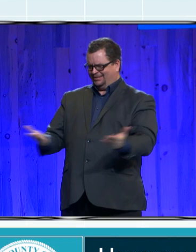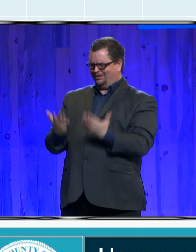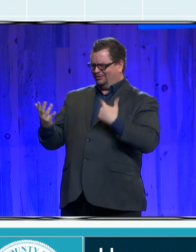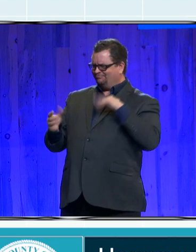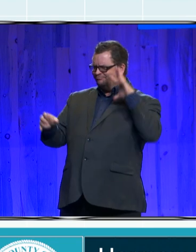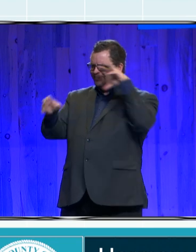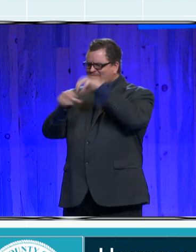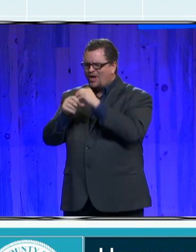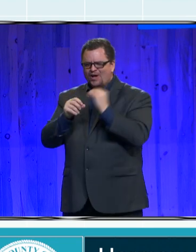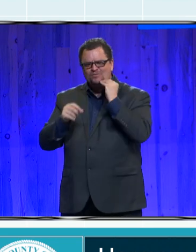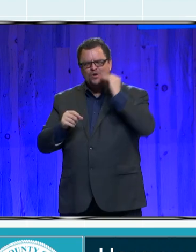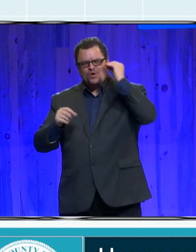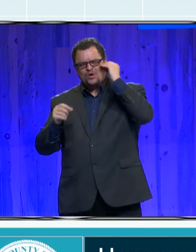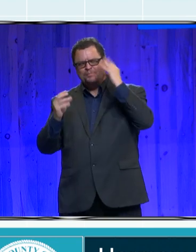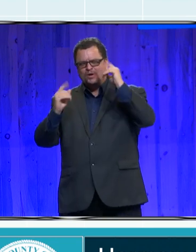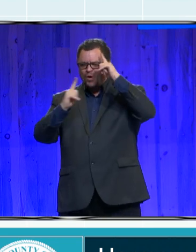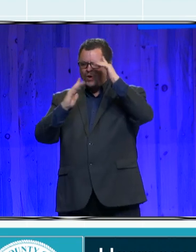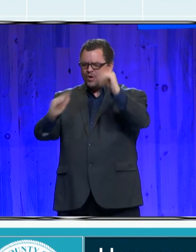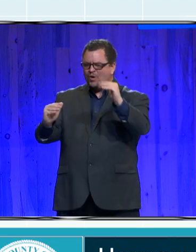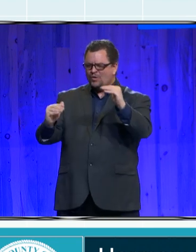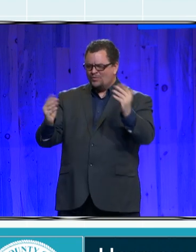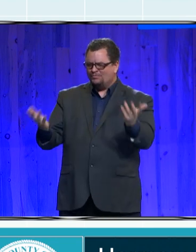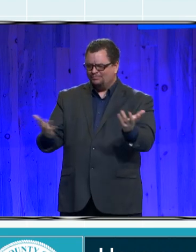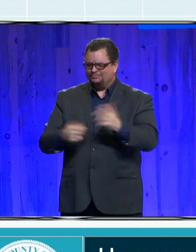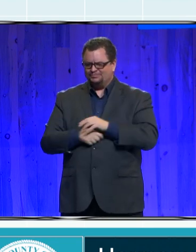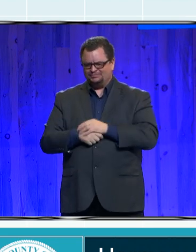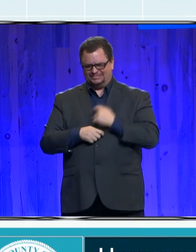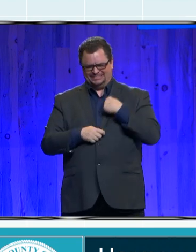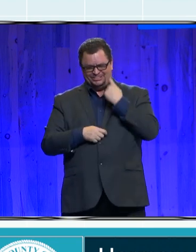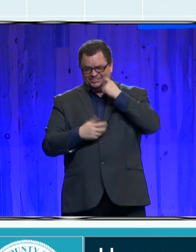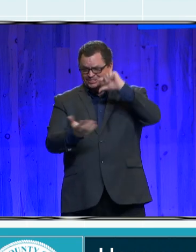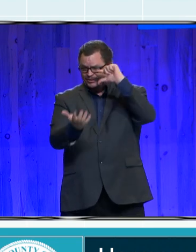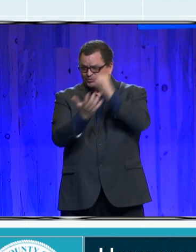my bachelor's degree in health science and I'm pursuing the PA program.